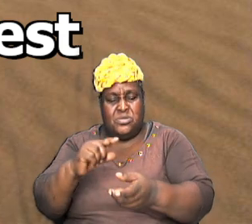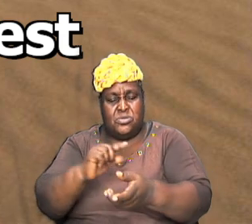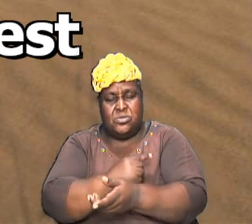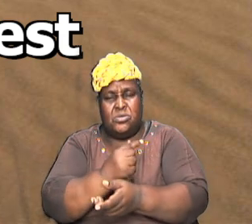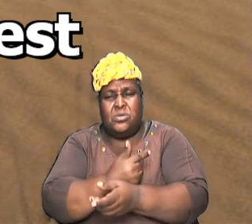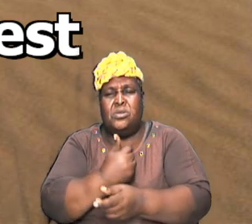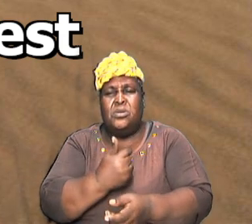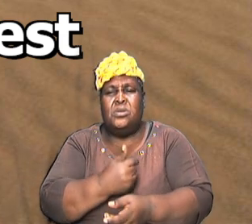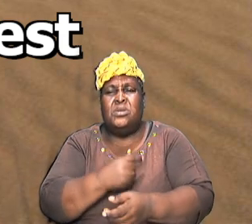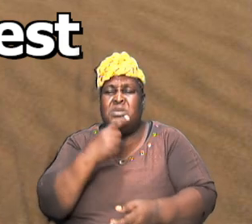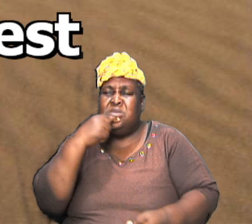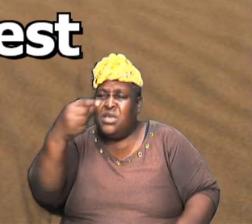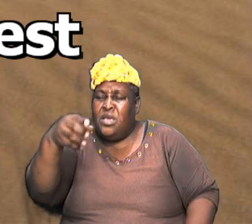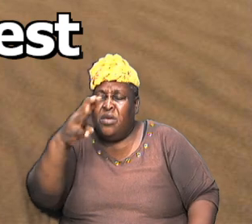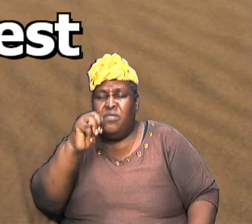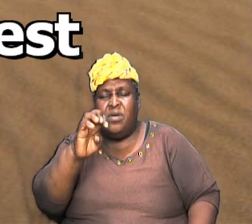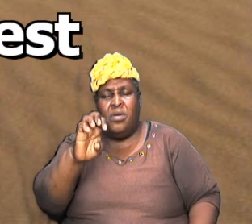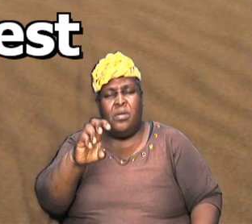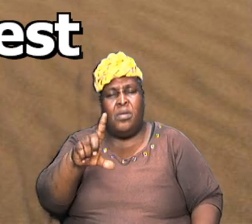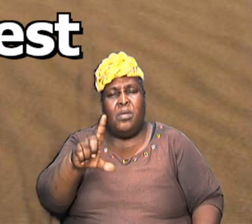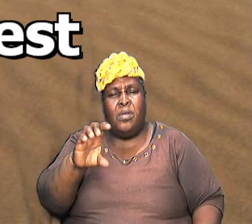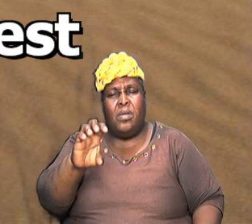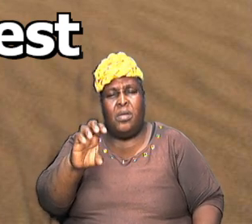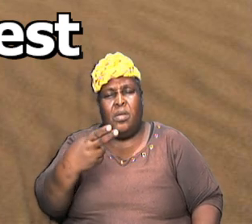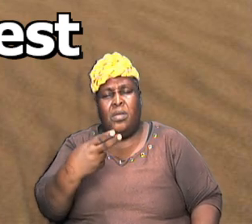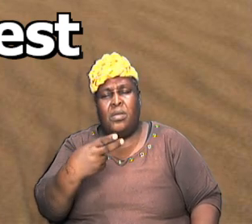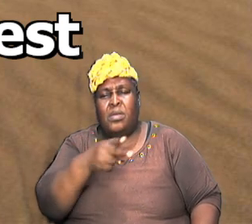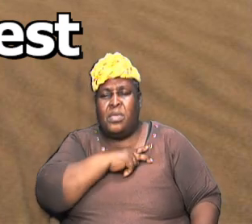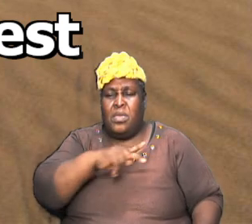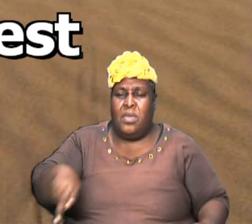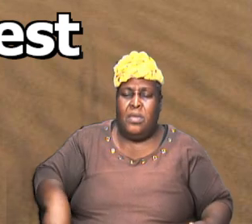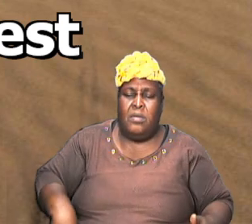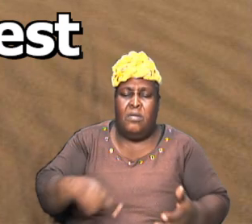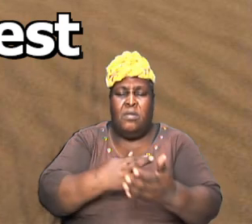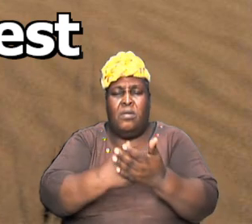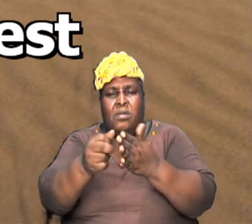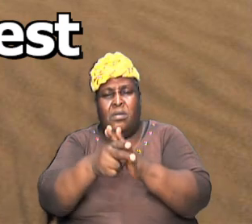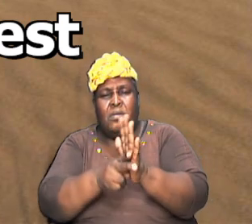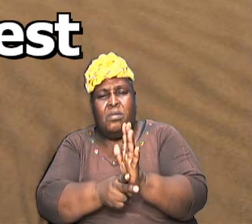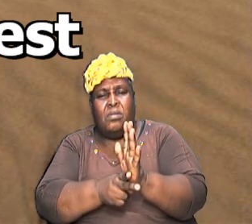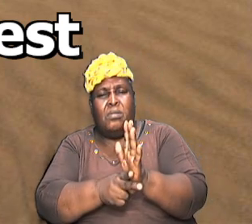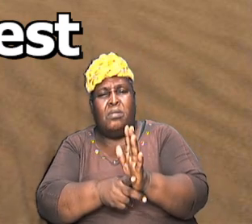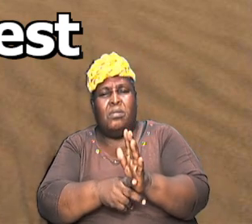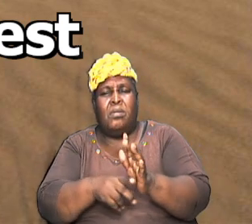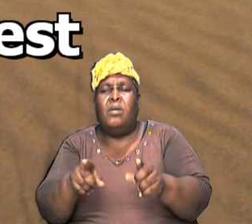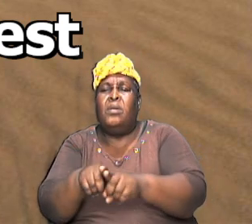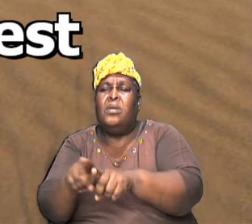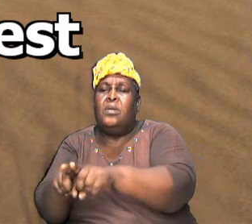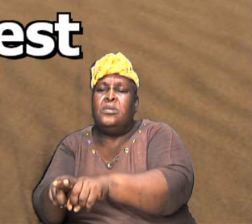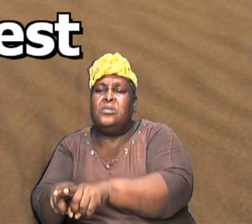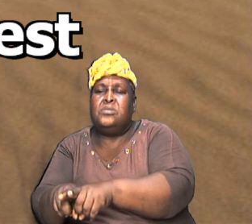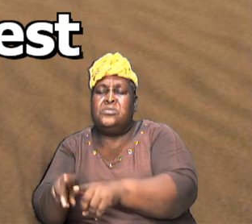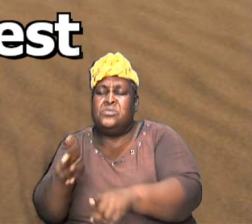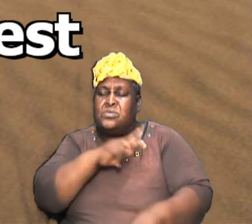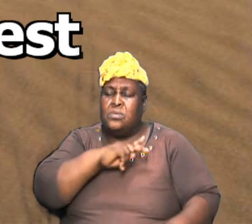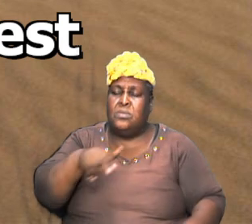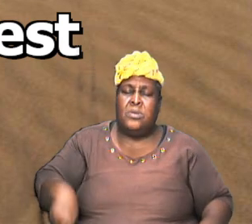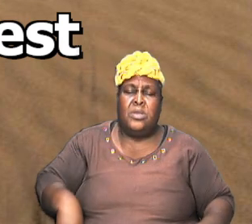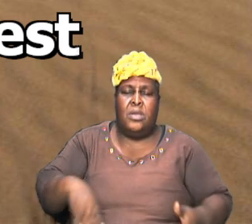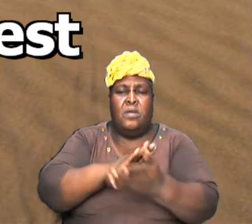saying of Melchizedek that he is king of righteousness and that he is also king of peace